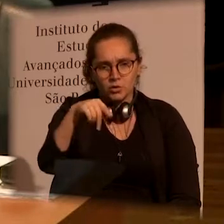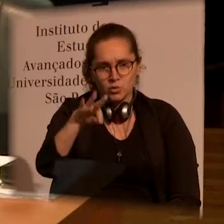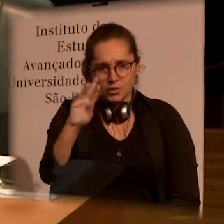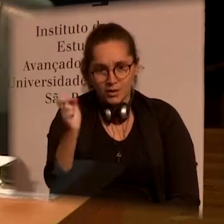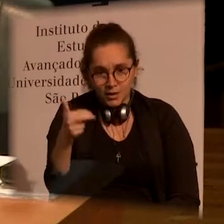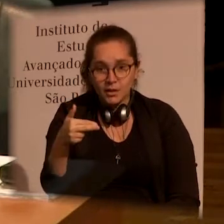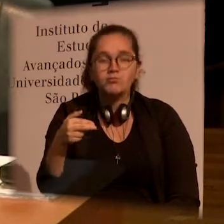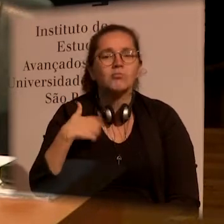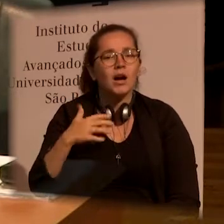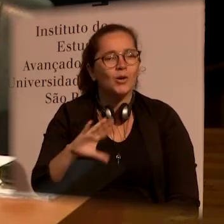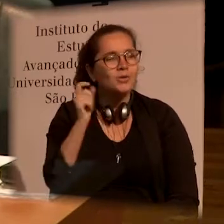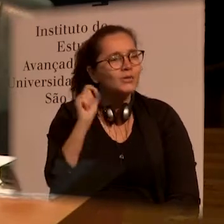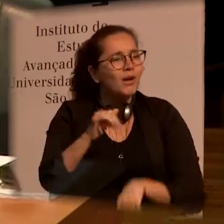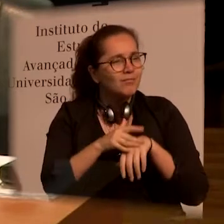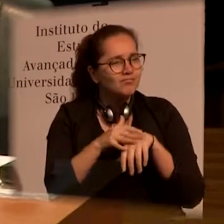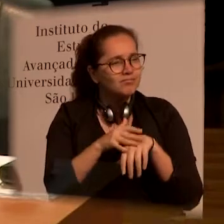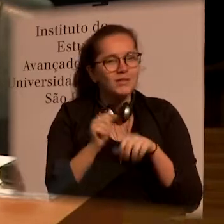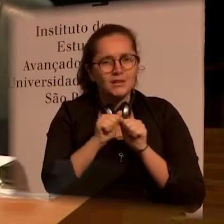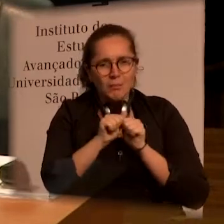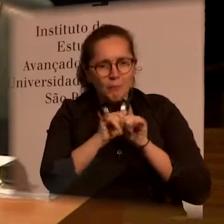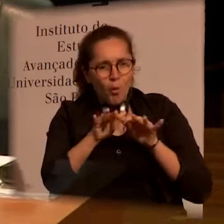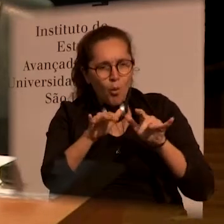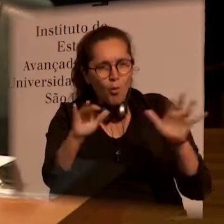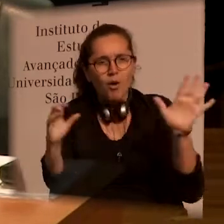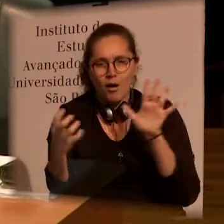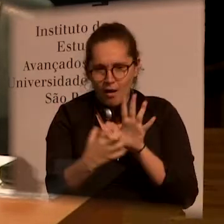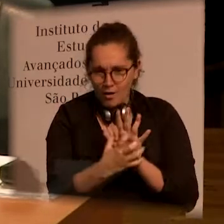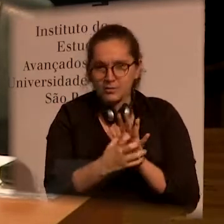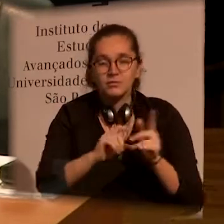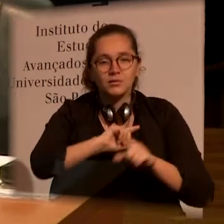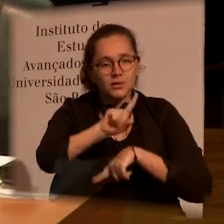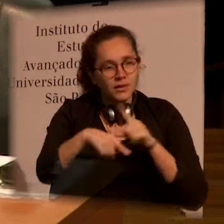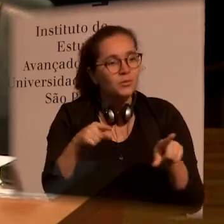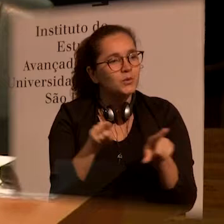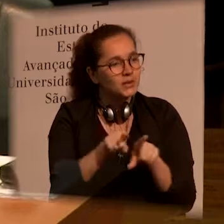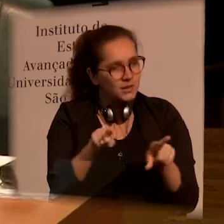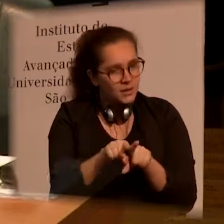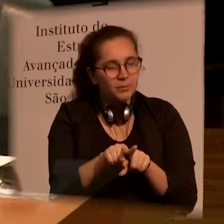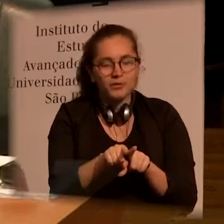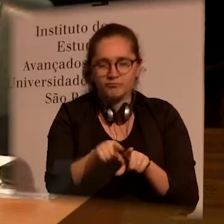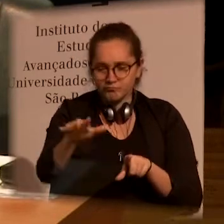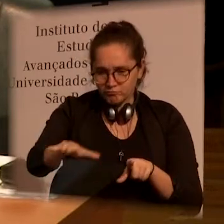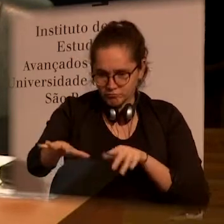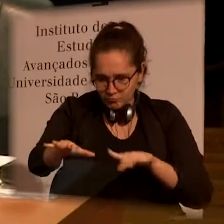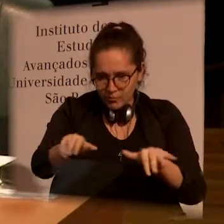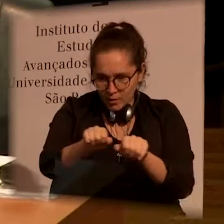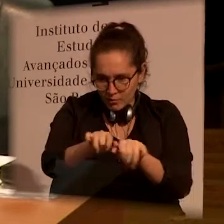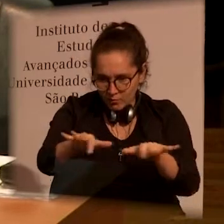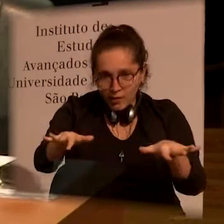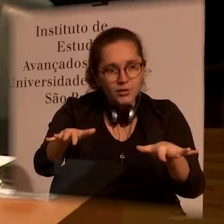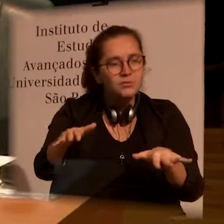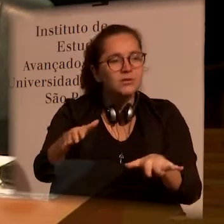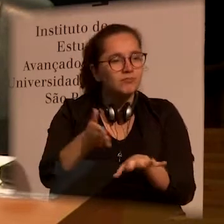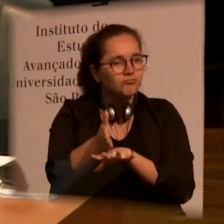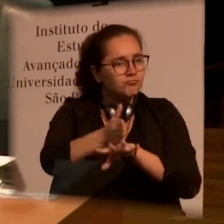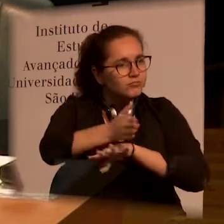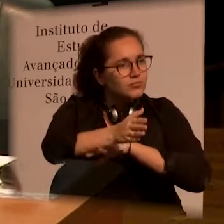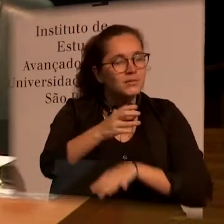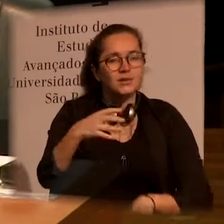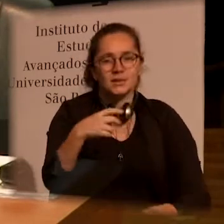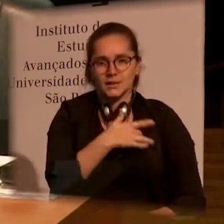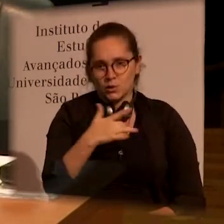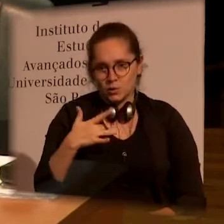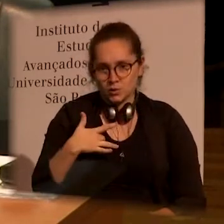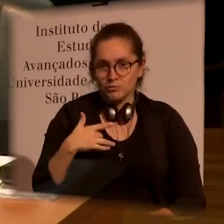by Mr. Jonathan in the beginning of the spread of the HIV and AIDS. And that